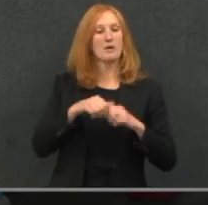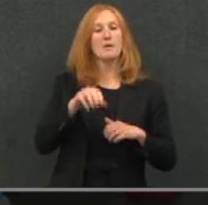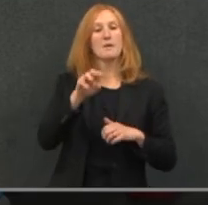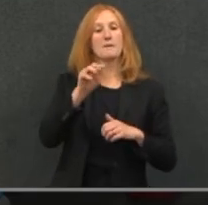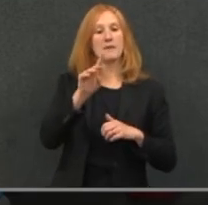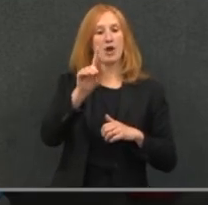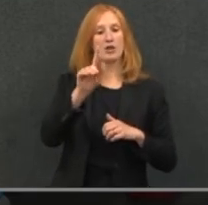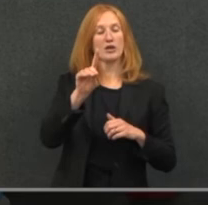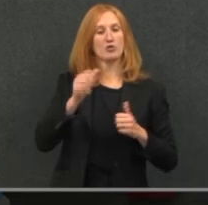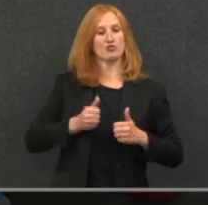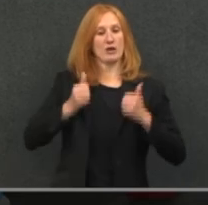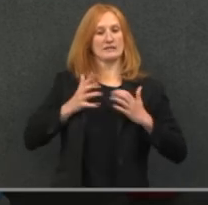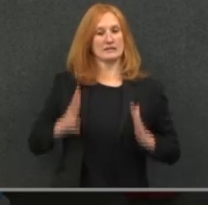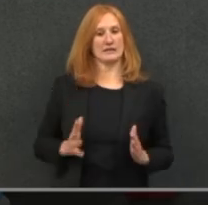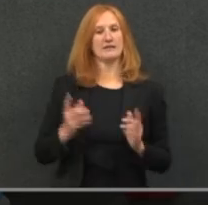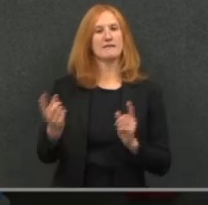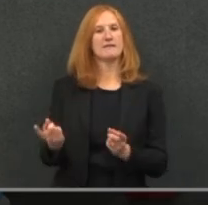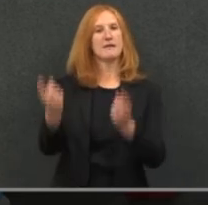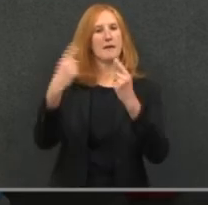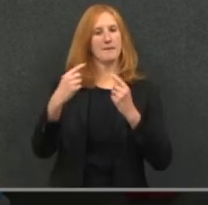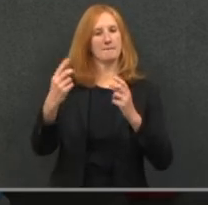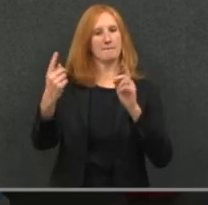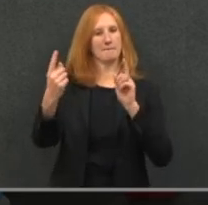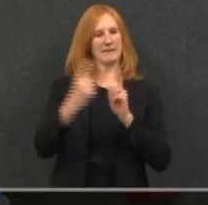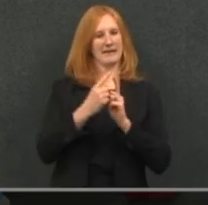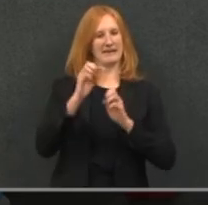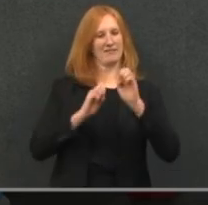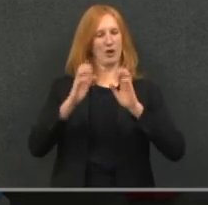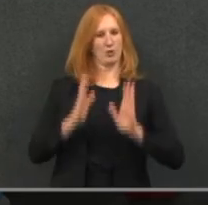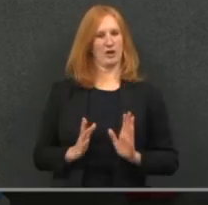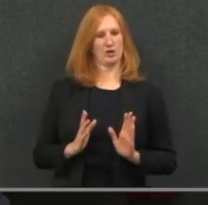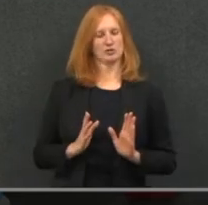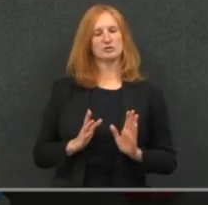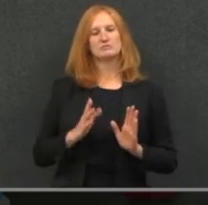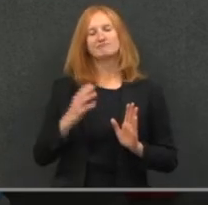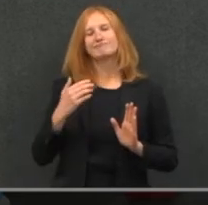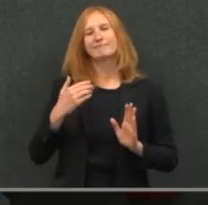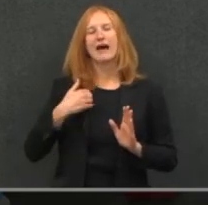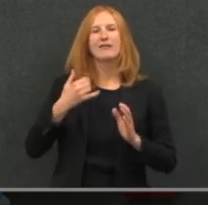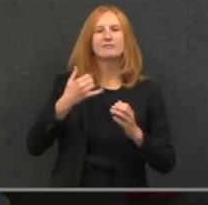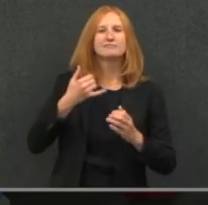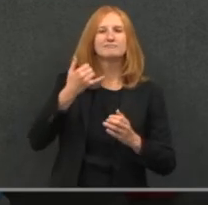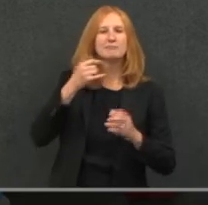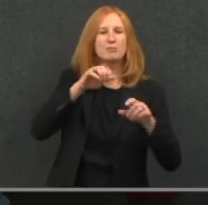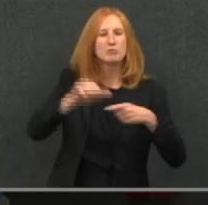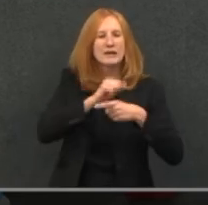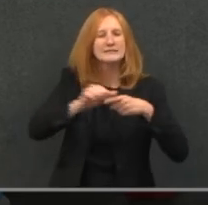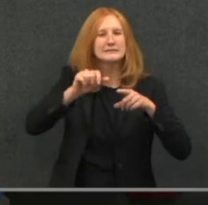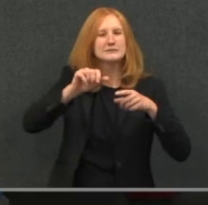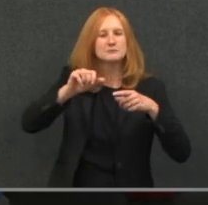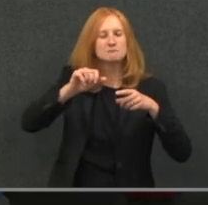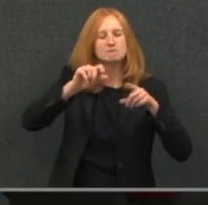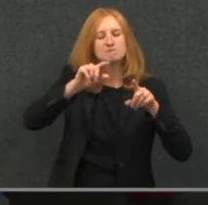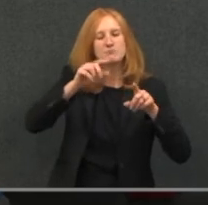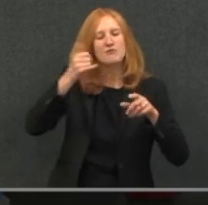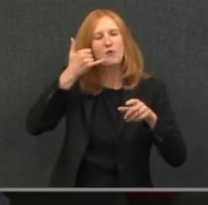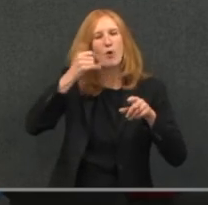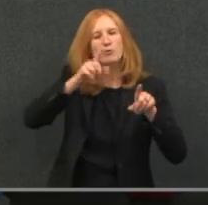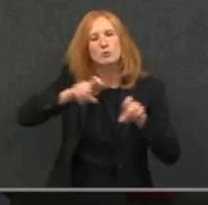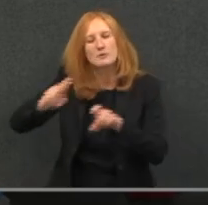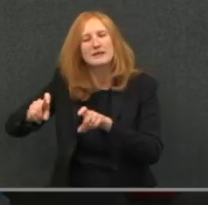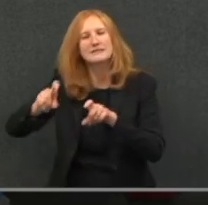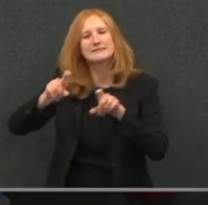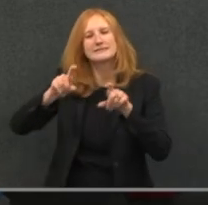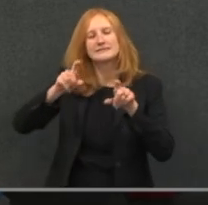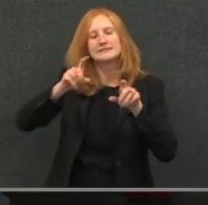to meet with one of our evaluators and they go through a series of test calls to make sure that they can hear them, that they can